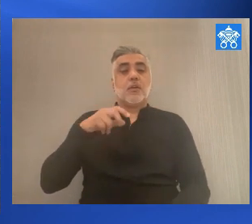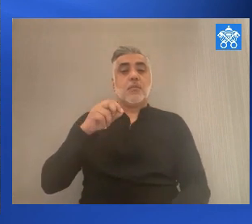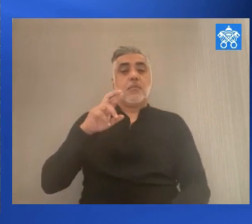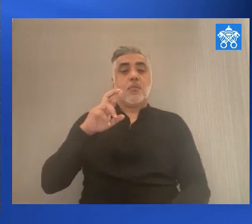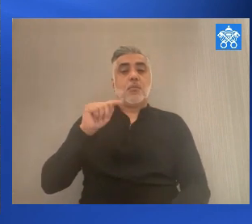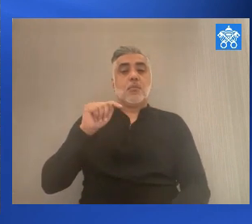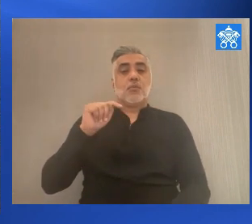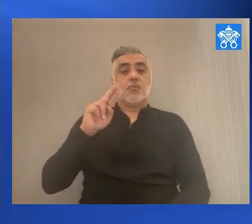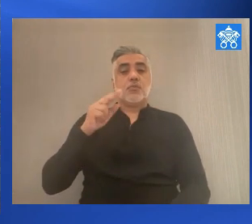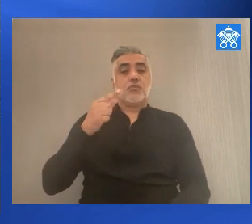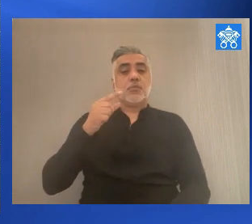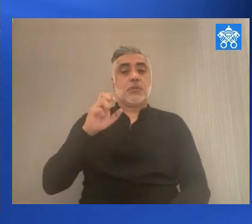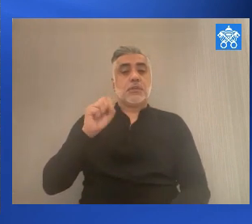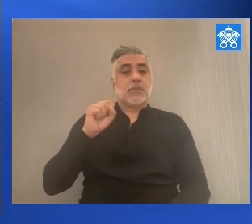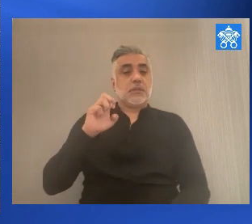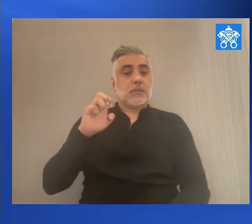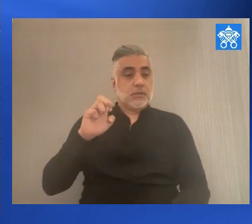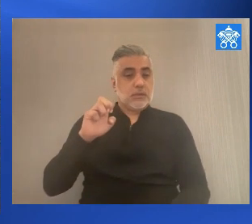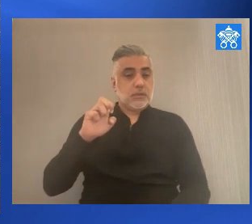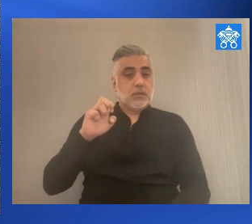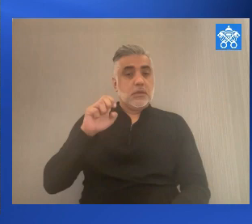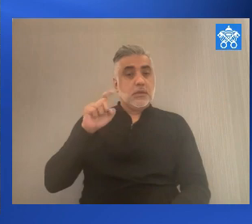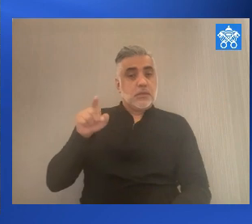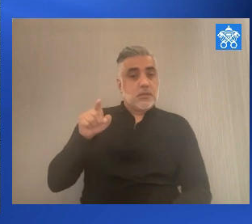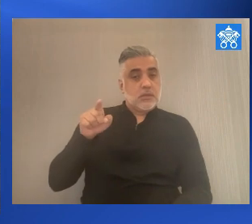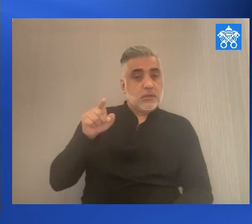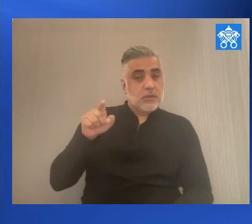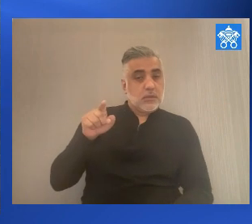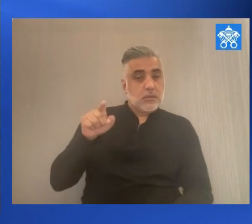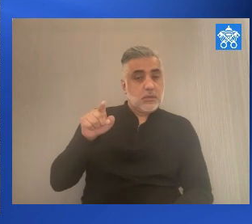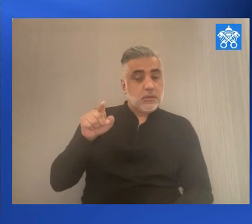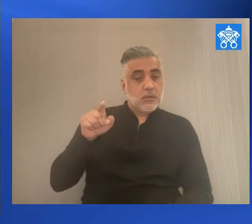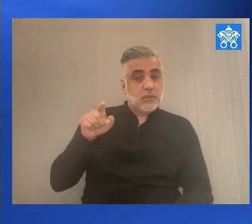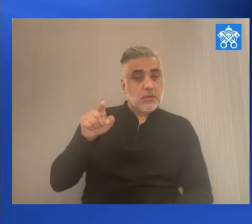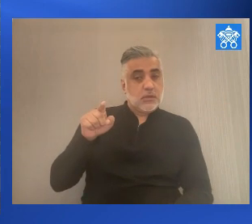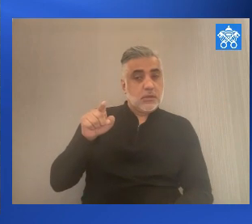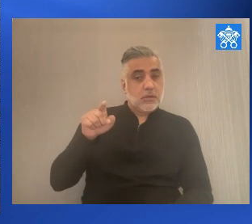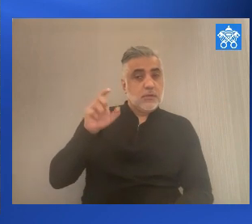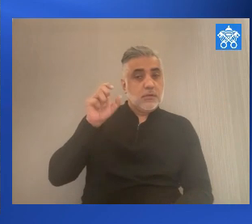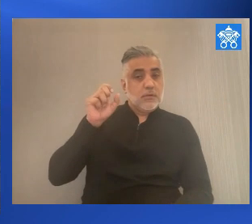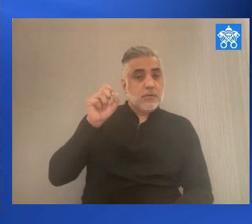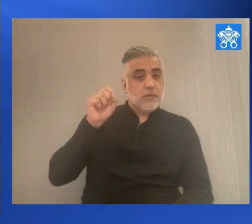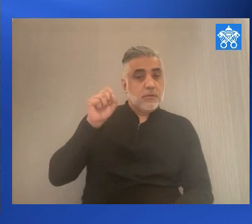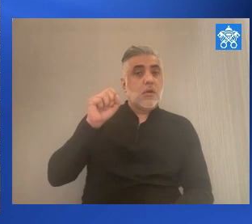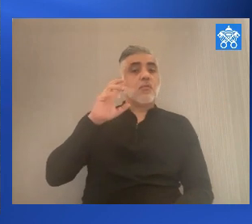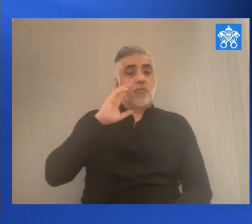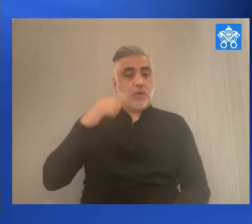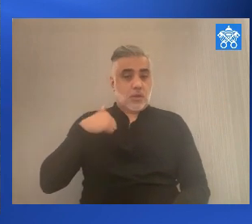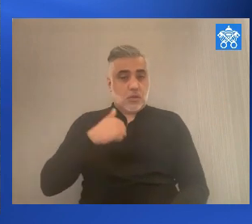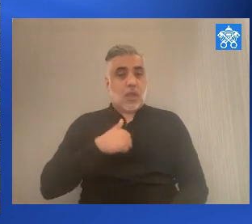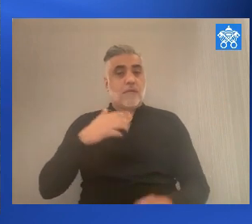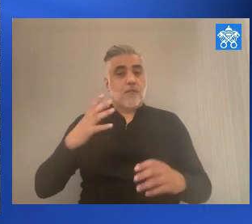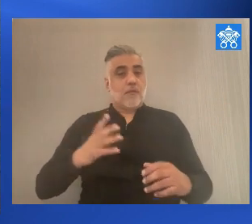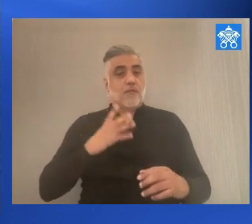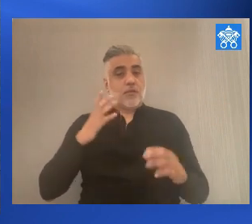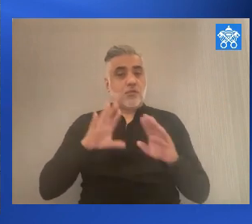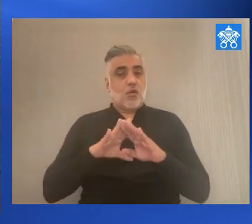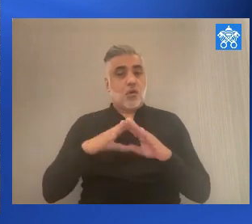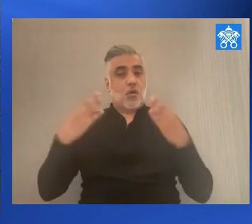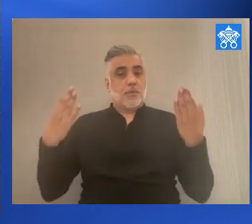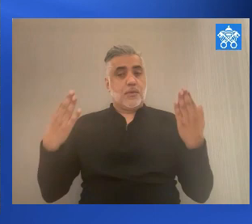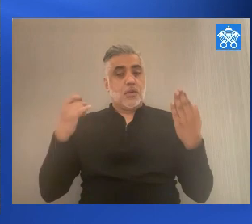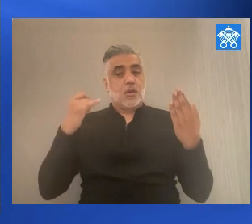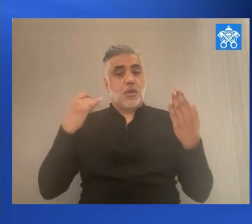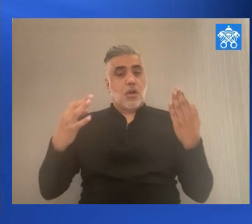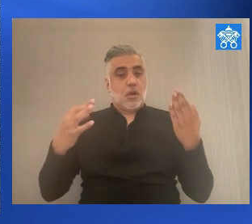There they are. As the Pope announces the official opening of the